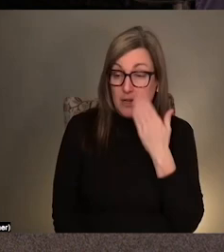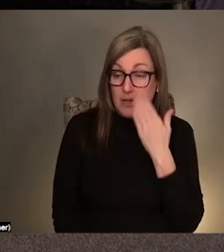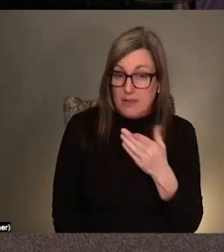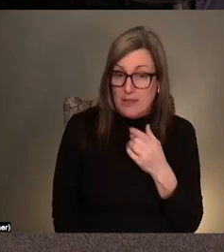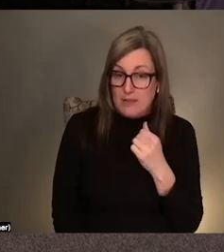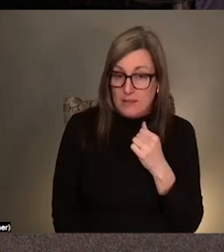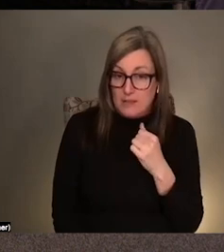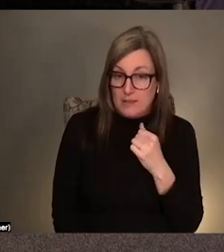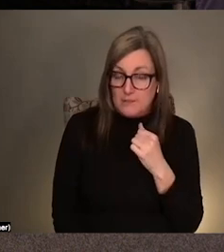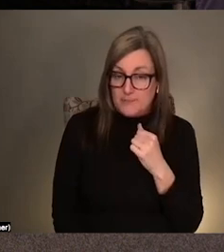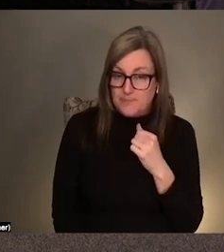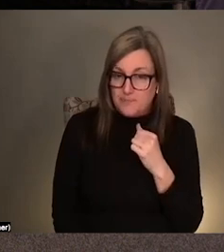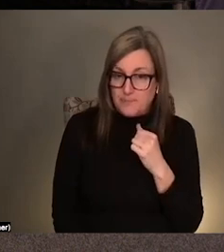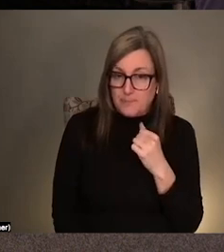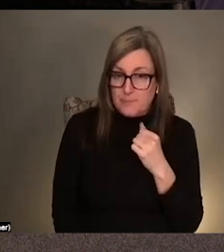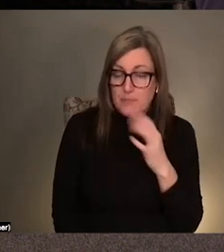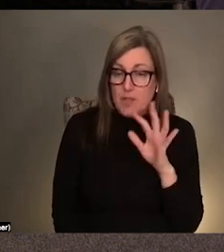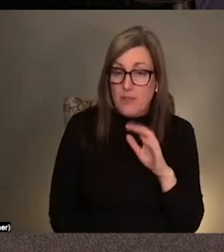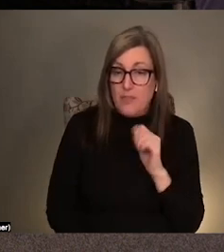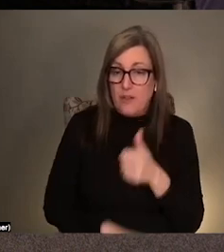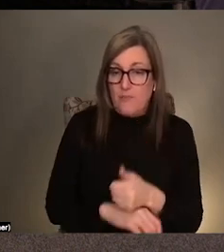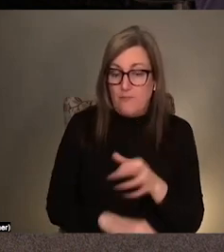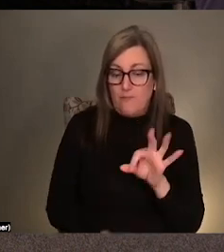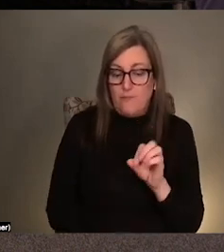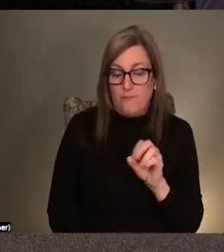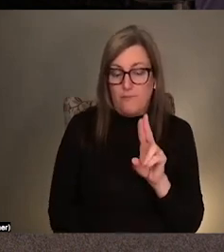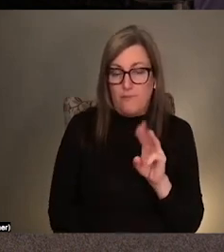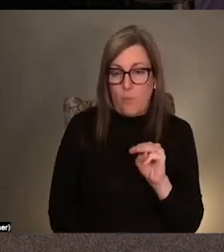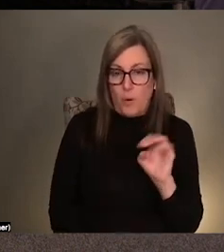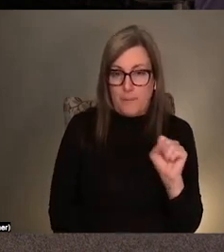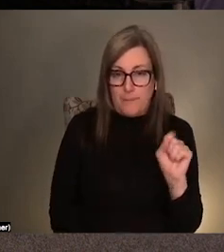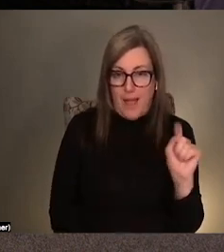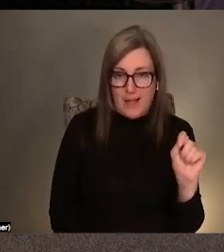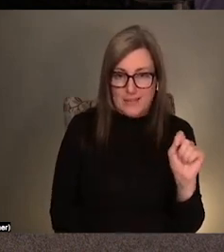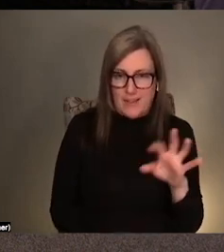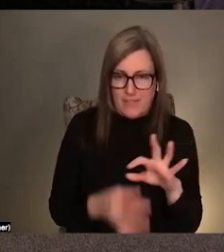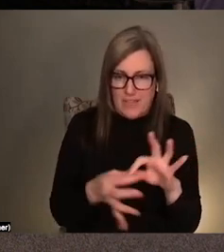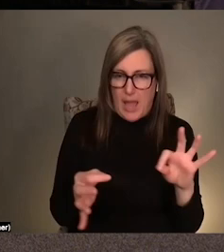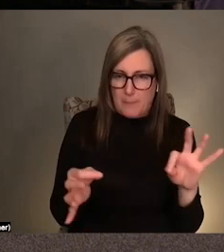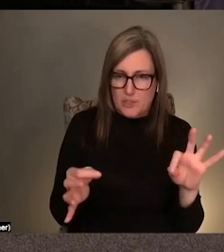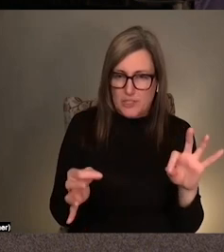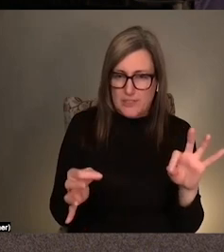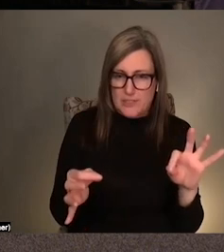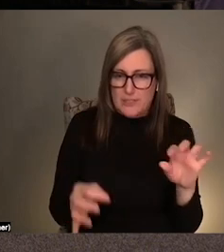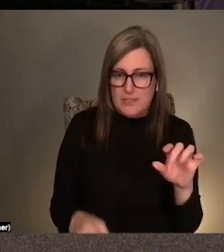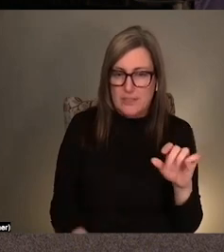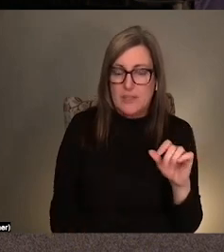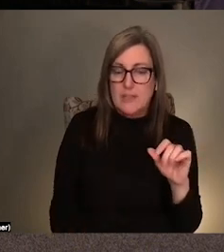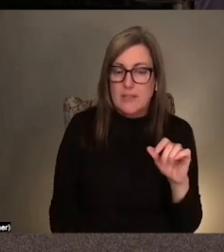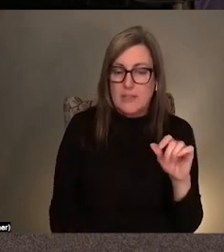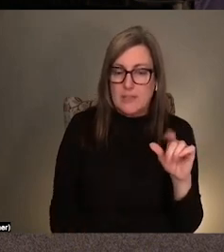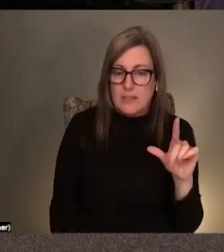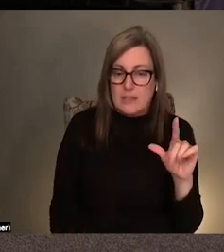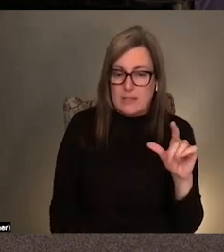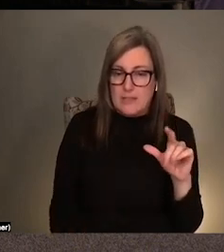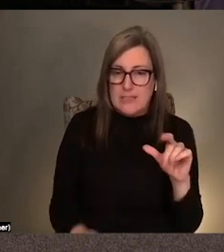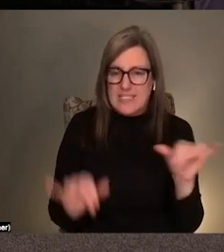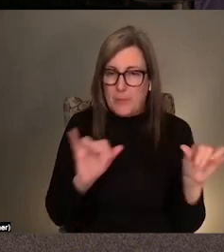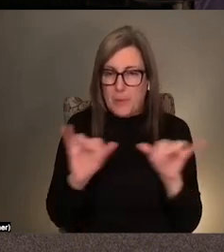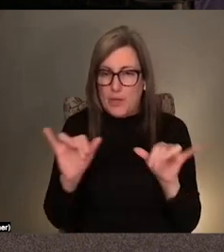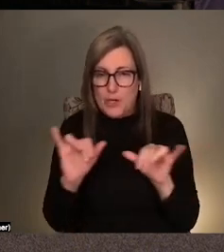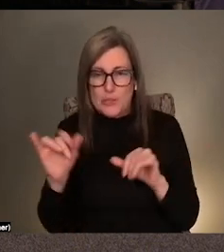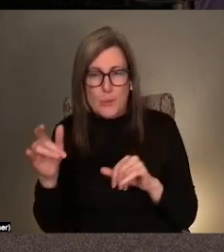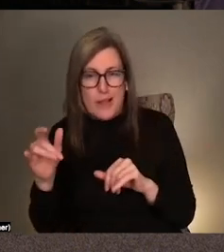talk about, which is that actually the format of the, uh, captions in leans reverses is very similar to subtitles on a